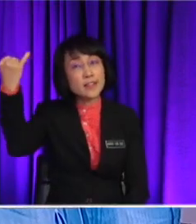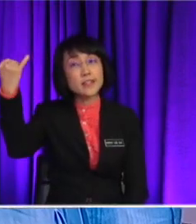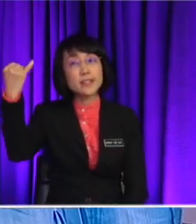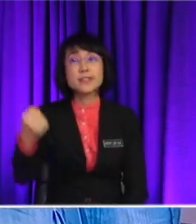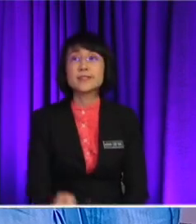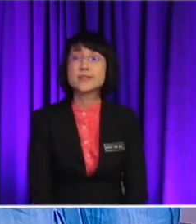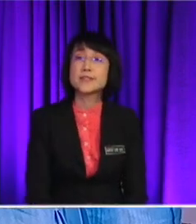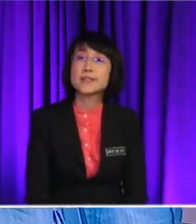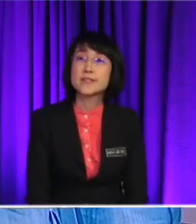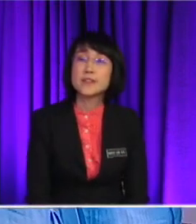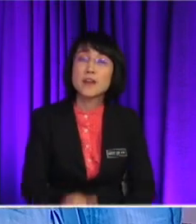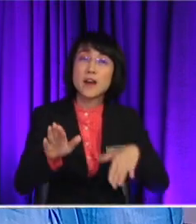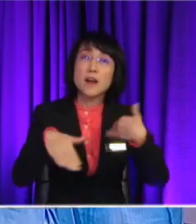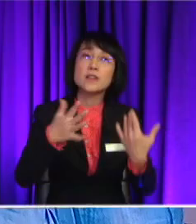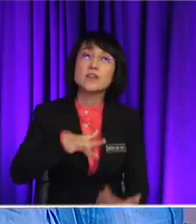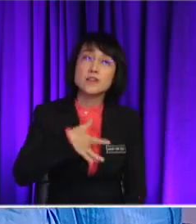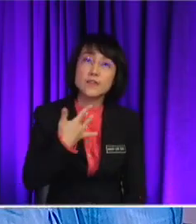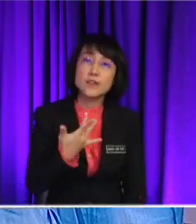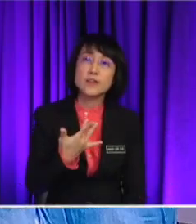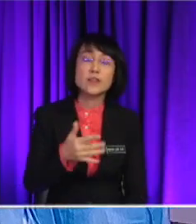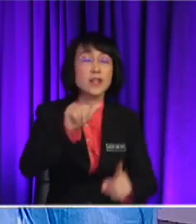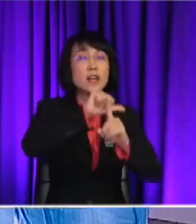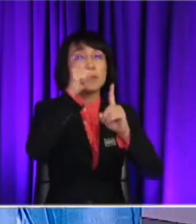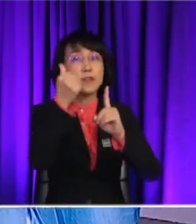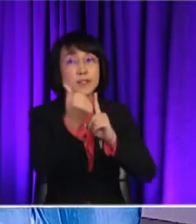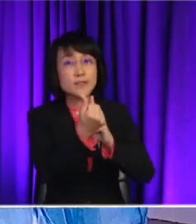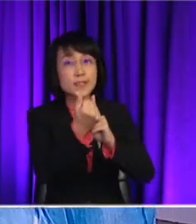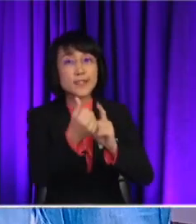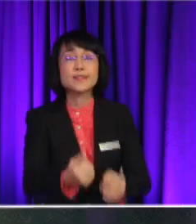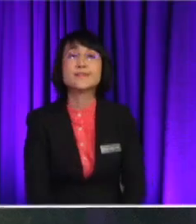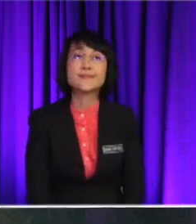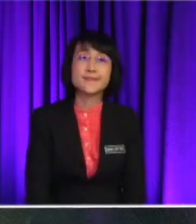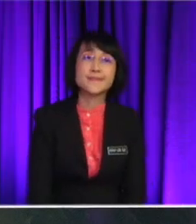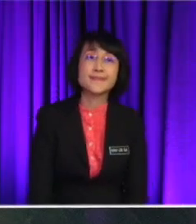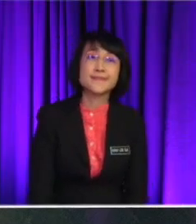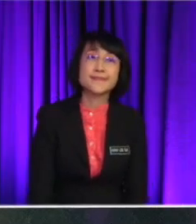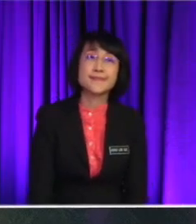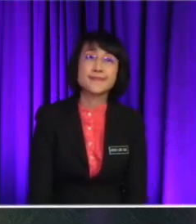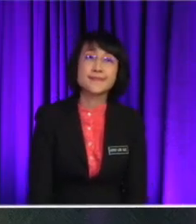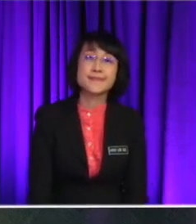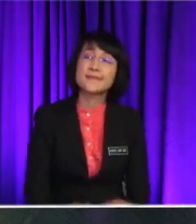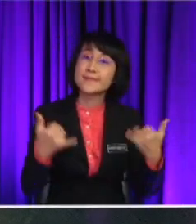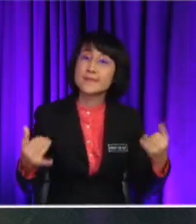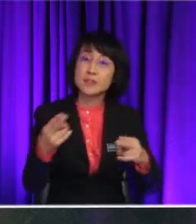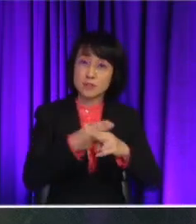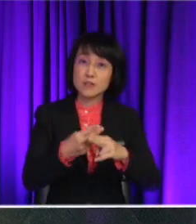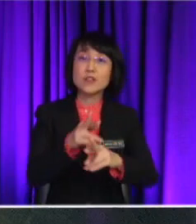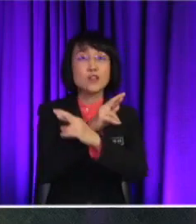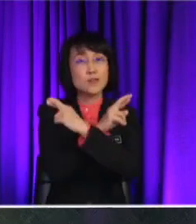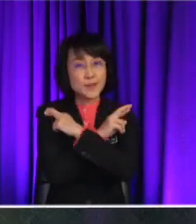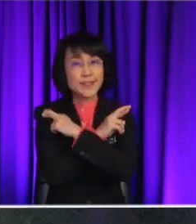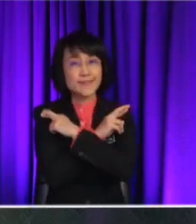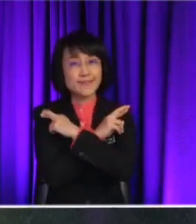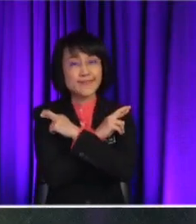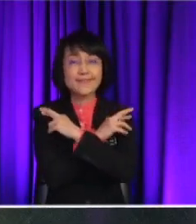how they feel the atmosphere, right? Yes? Yeah All right, I think so too And right now, we're going to take a short break Back to you